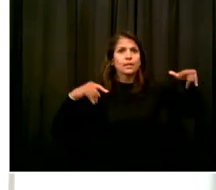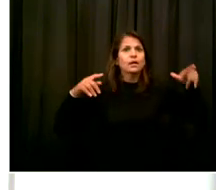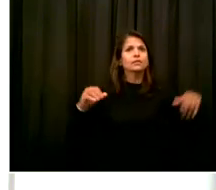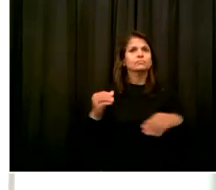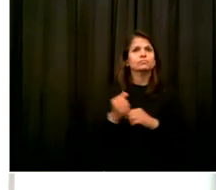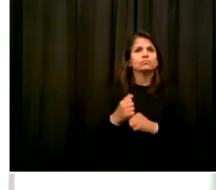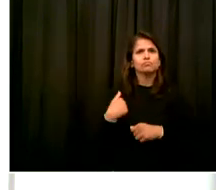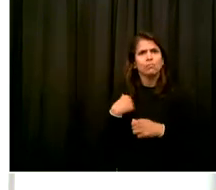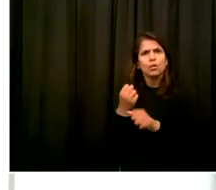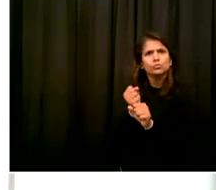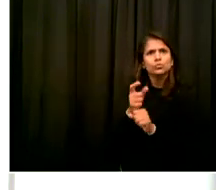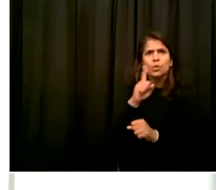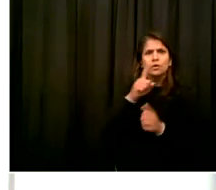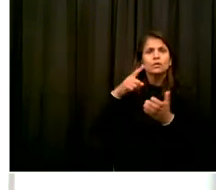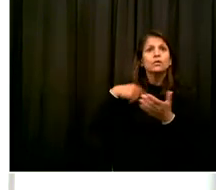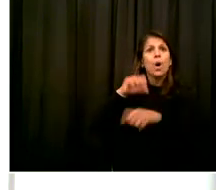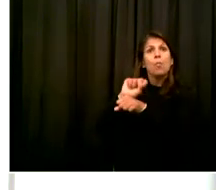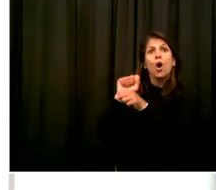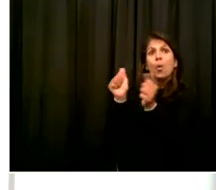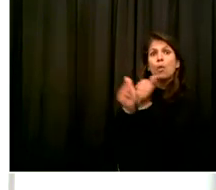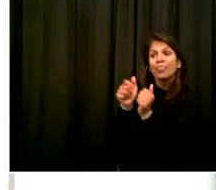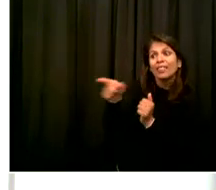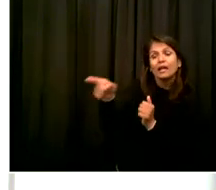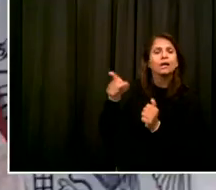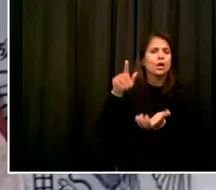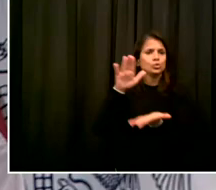science on this topic. Dr. Varmi, anything to add?